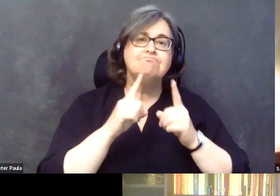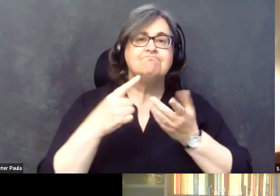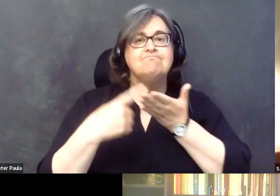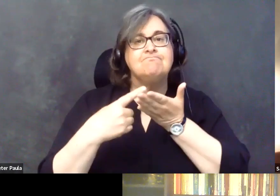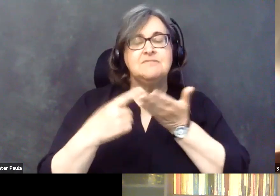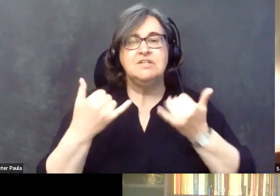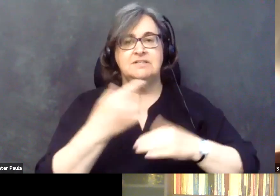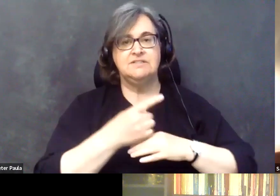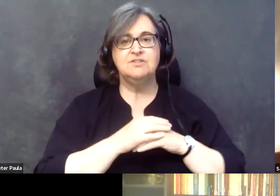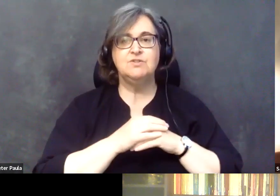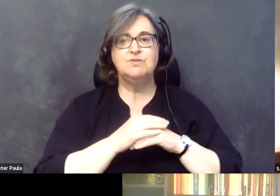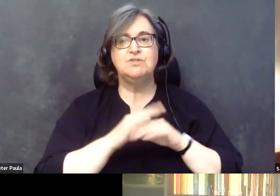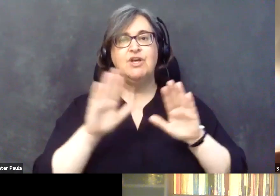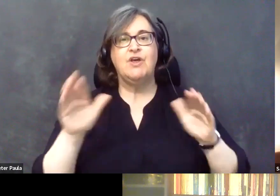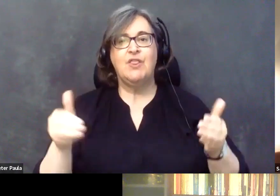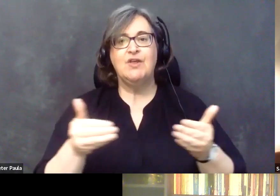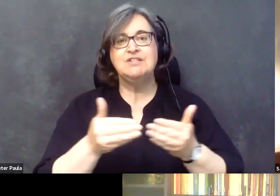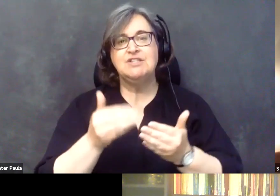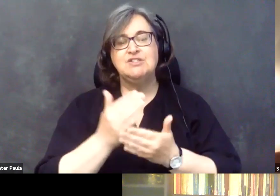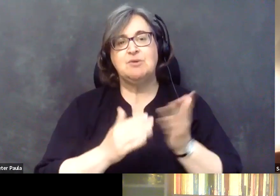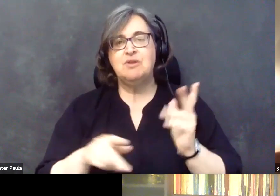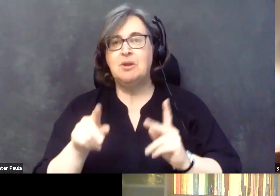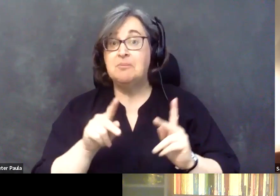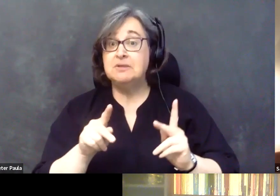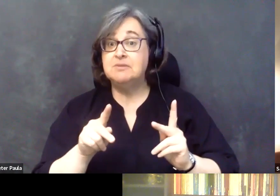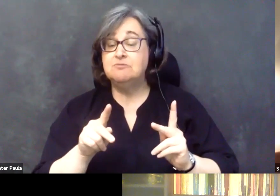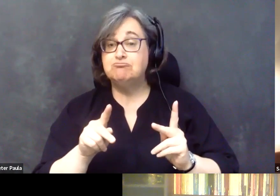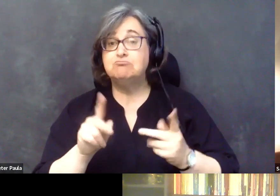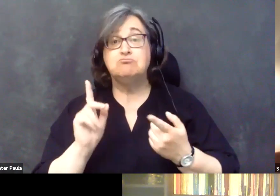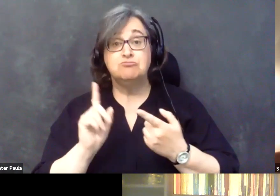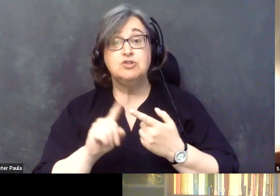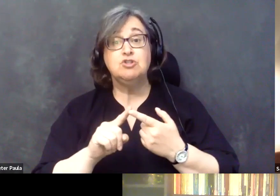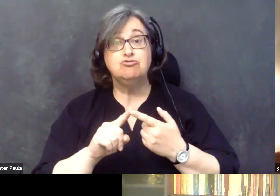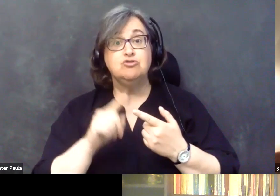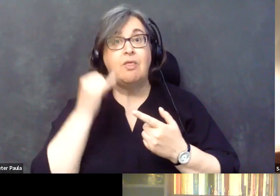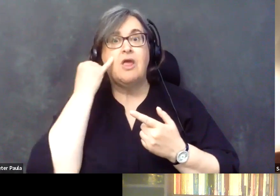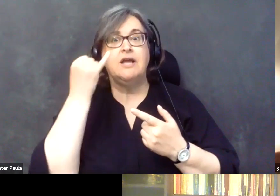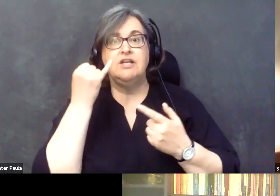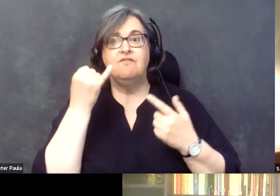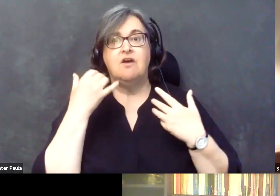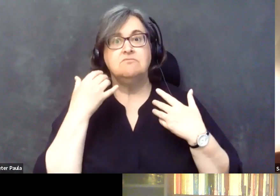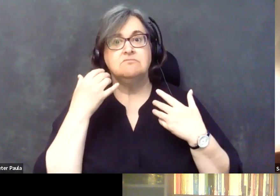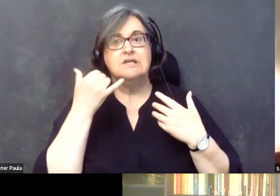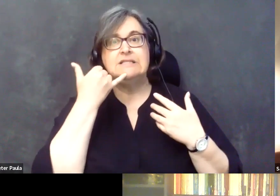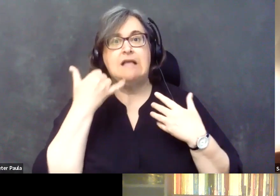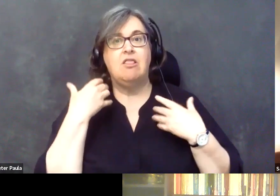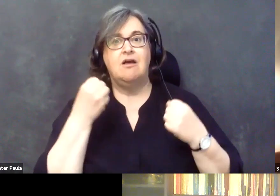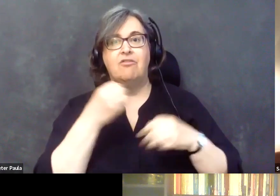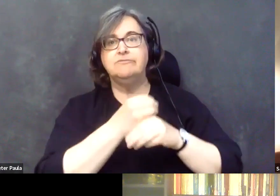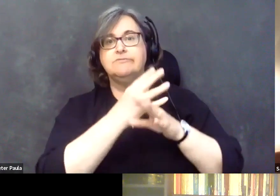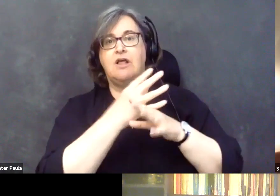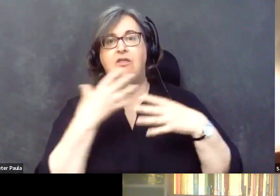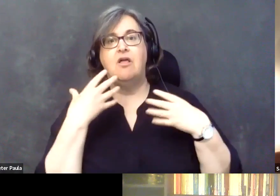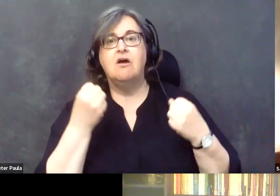introduce some folks, potentially, to the concept of telehealth and talk about its benefits and